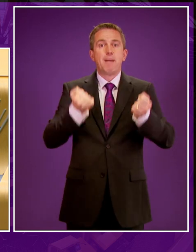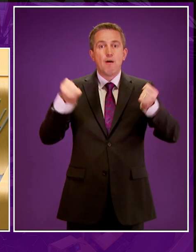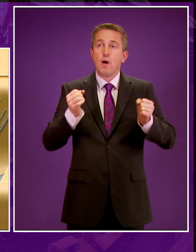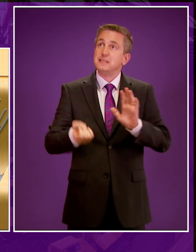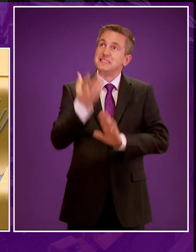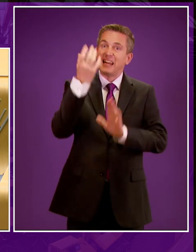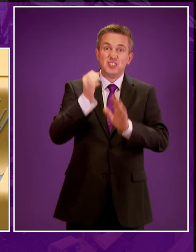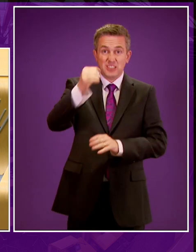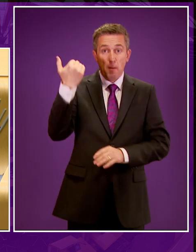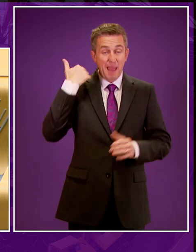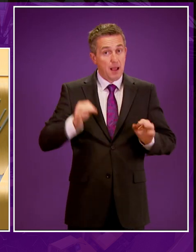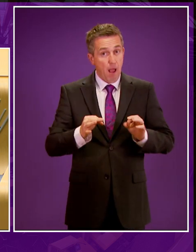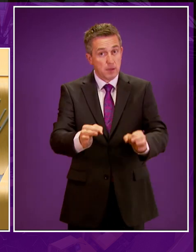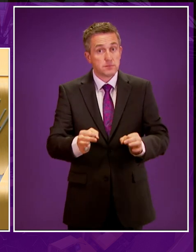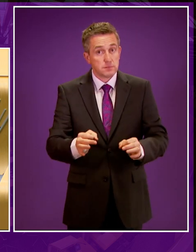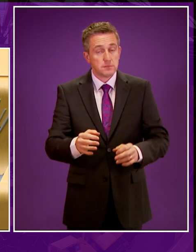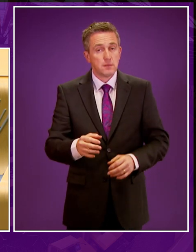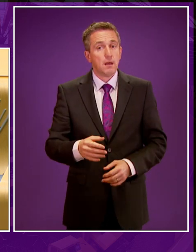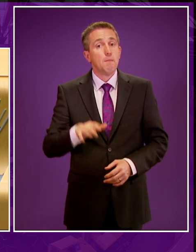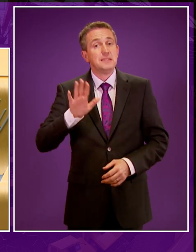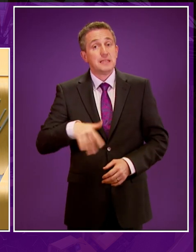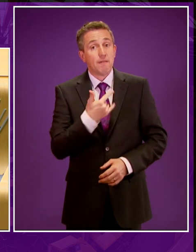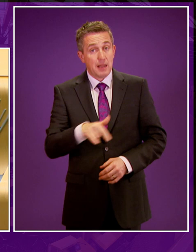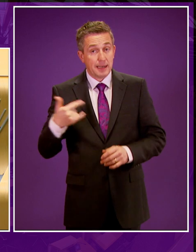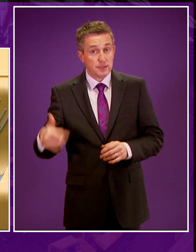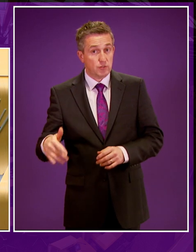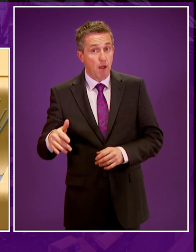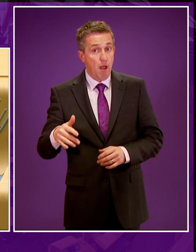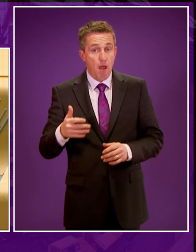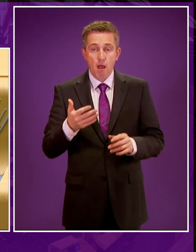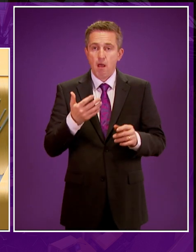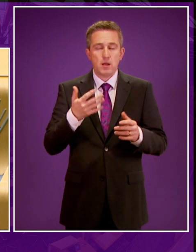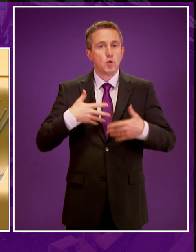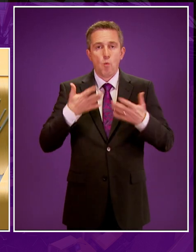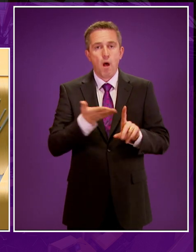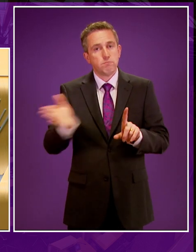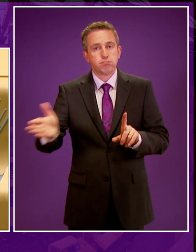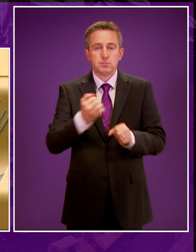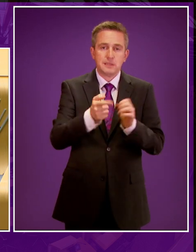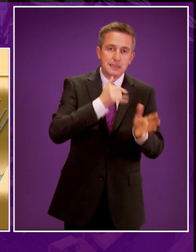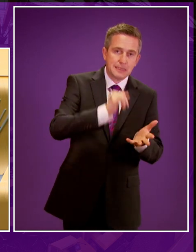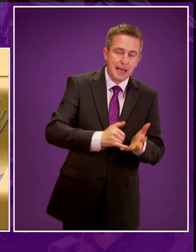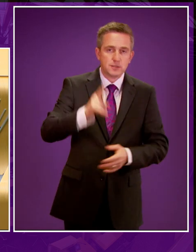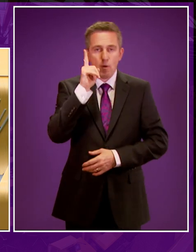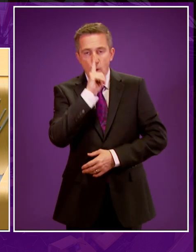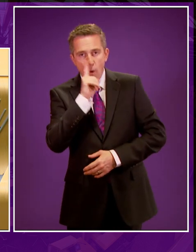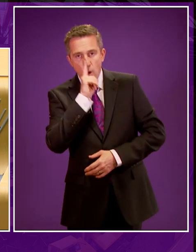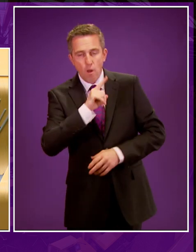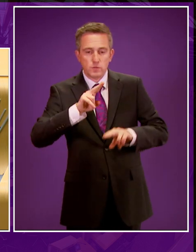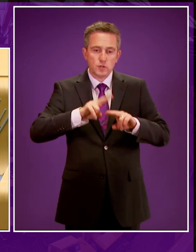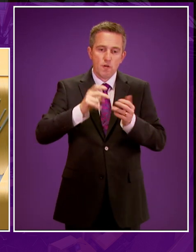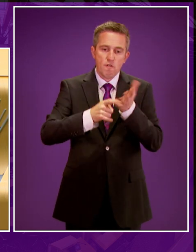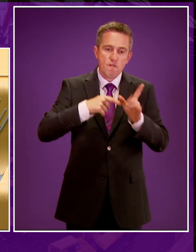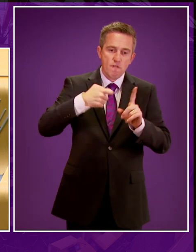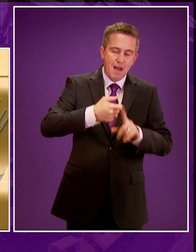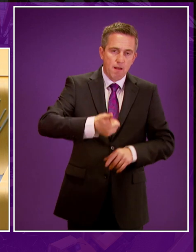Tory environmental policy. But from the South Lanarkshire against unconventional gas, to the World Wildlife Fund, to the Friends of the Earth, to frack off,